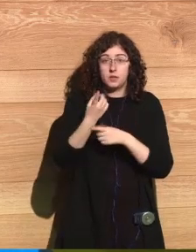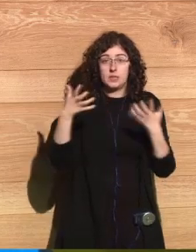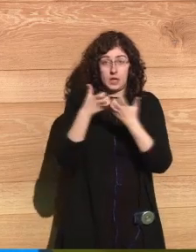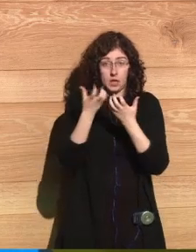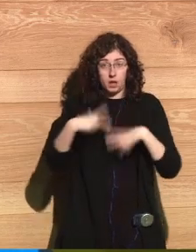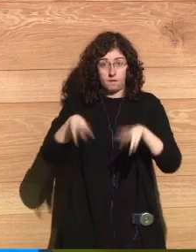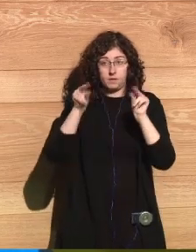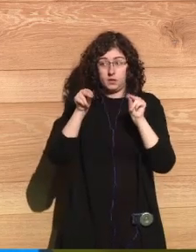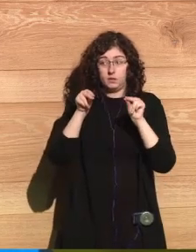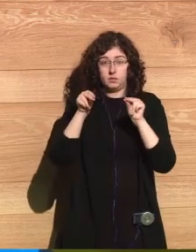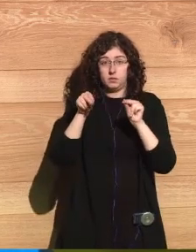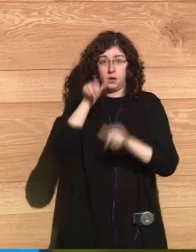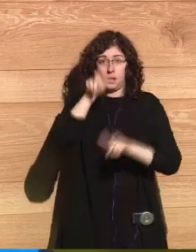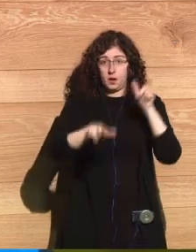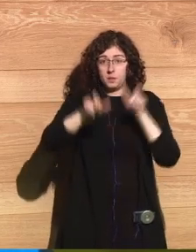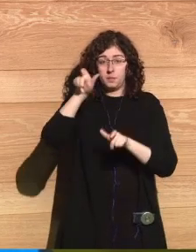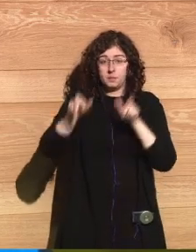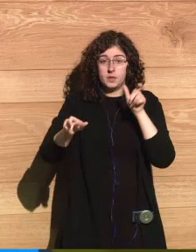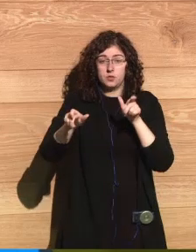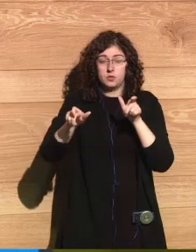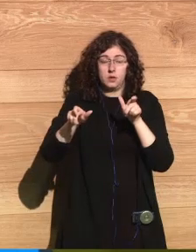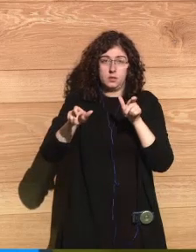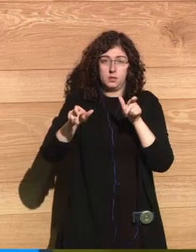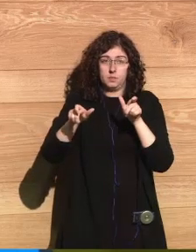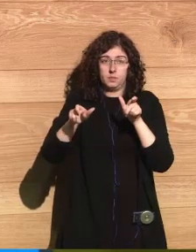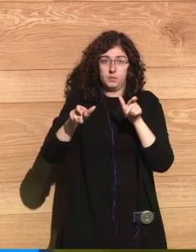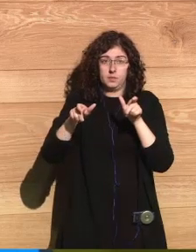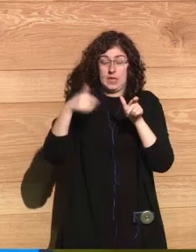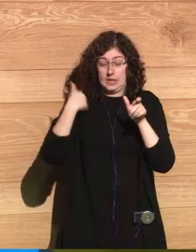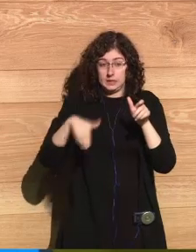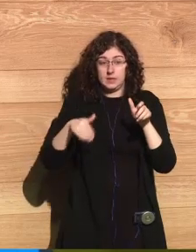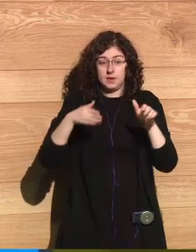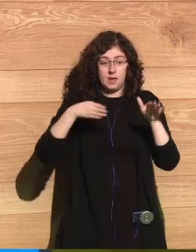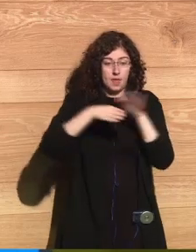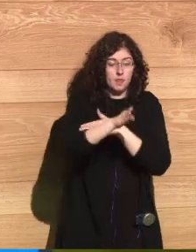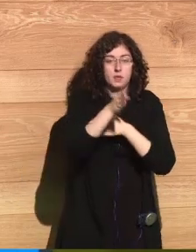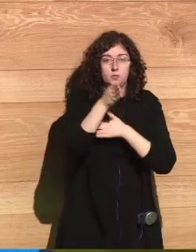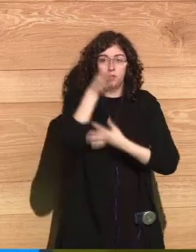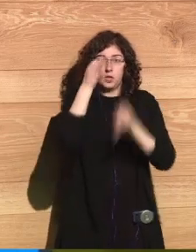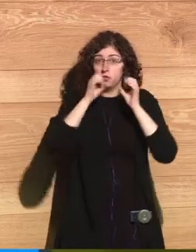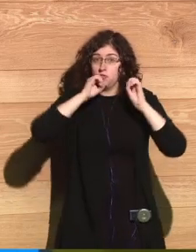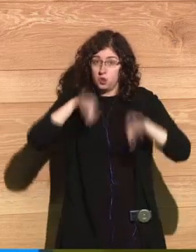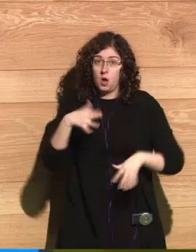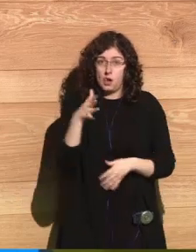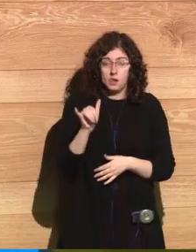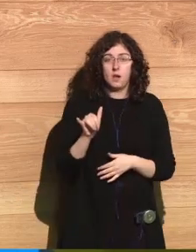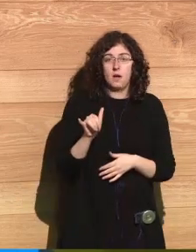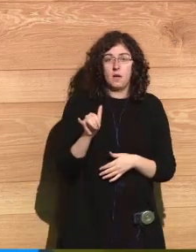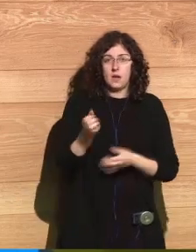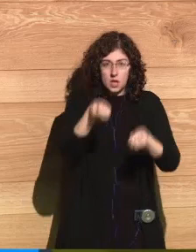more access to historical facts and information. And people realized